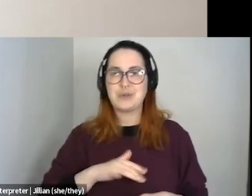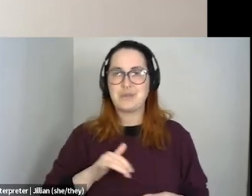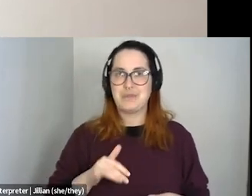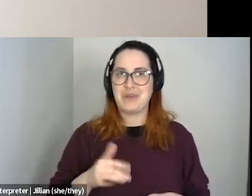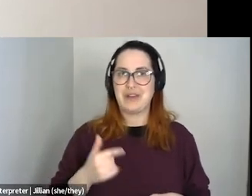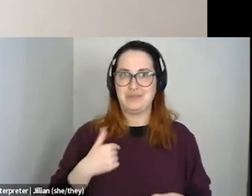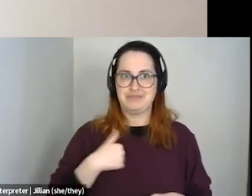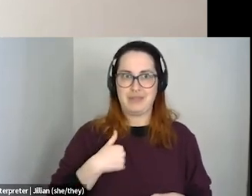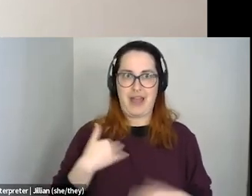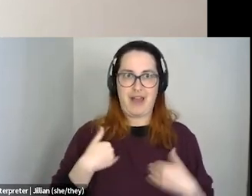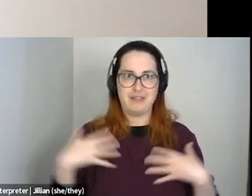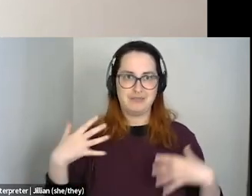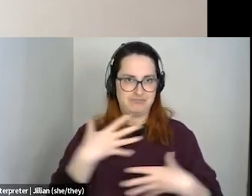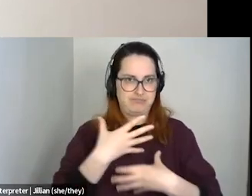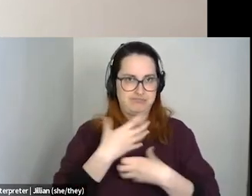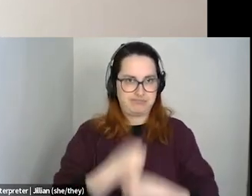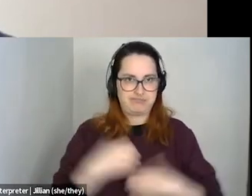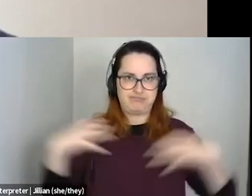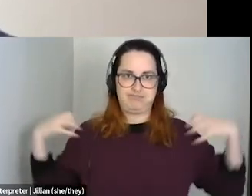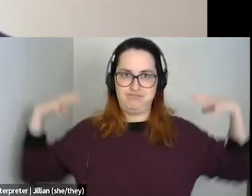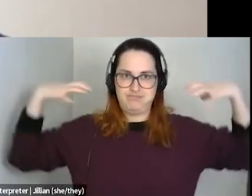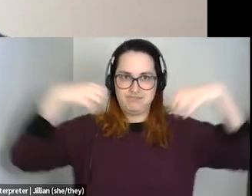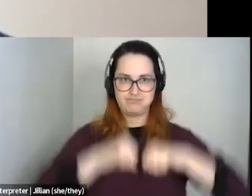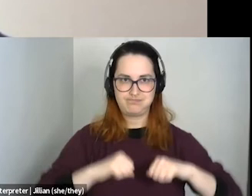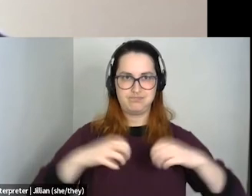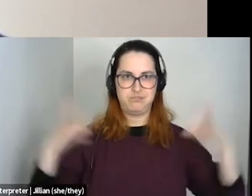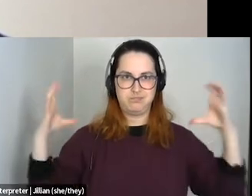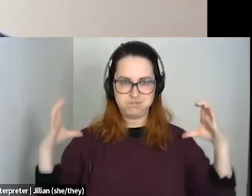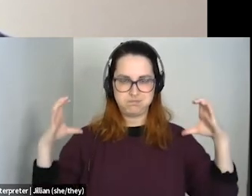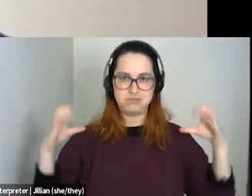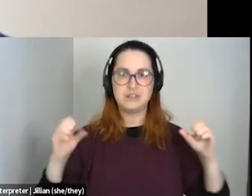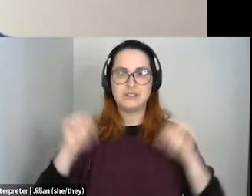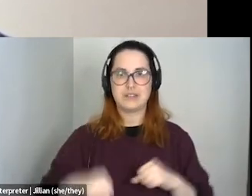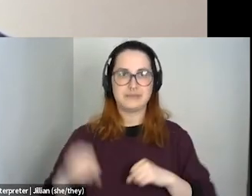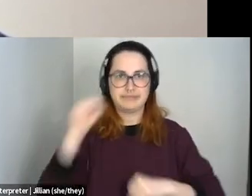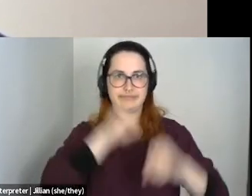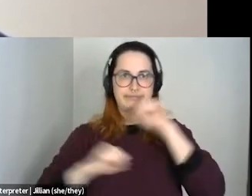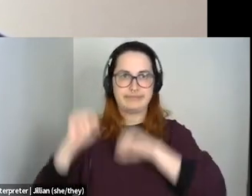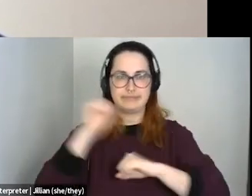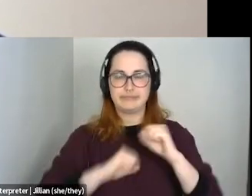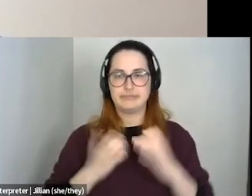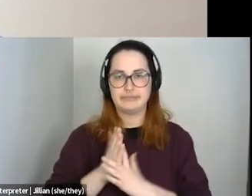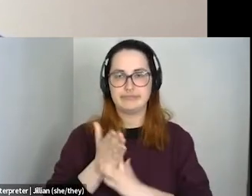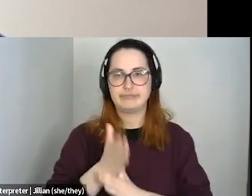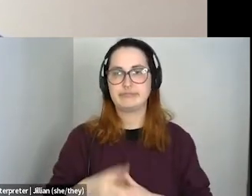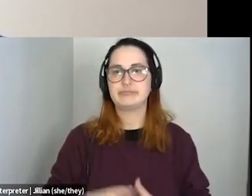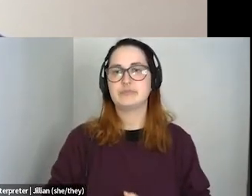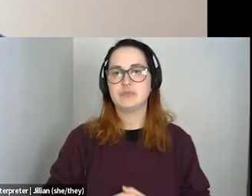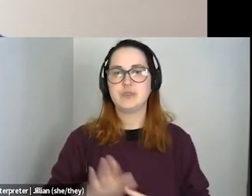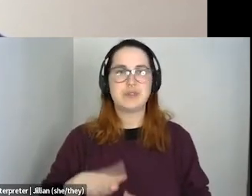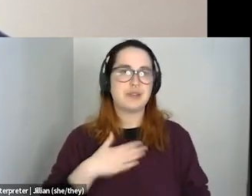me from those things every day that I'm able to deal with that. And, you know, I'm speaking to very personal experience, but I, I see it